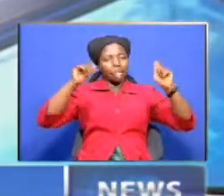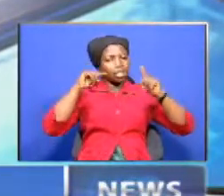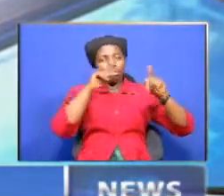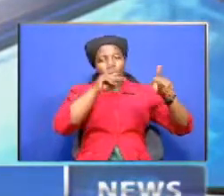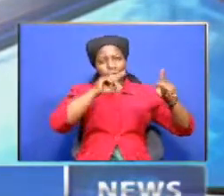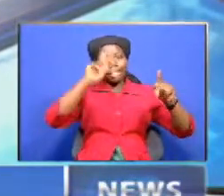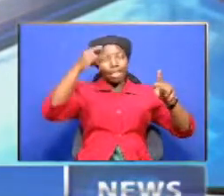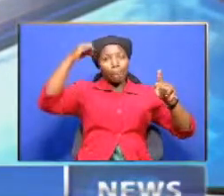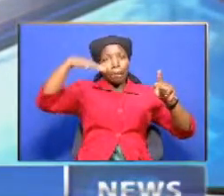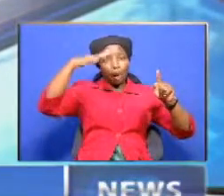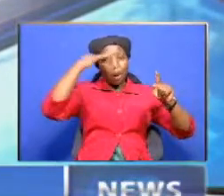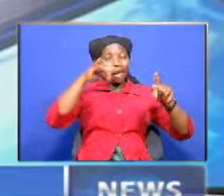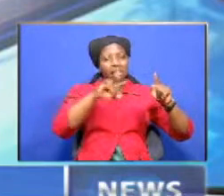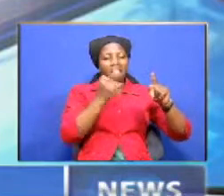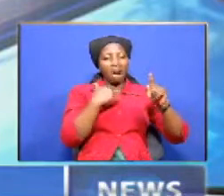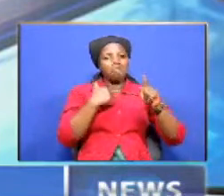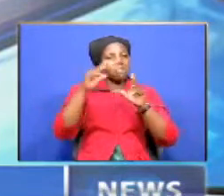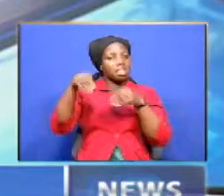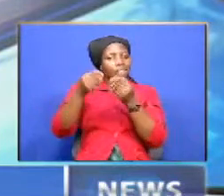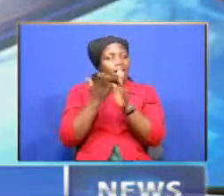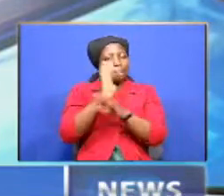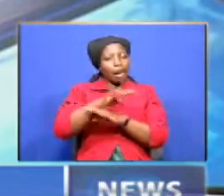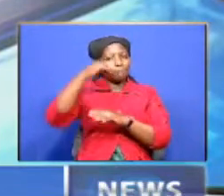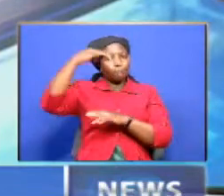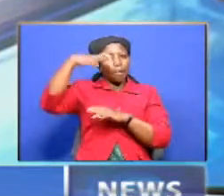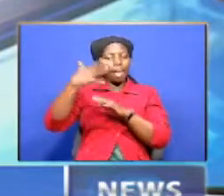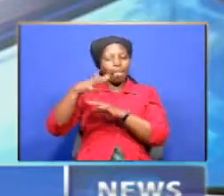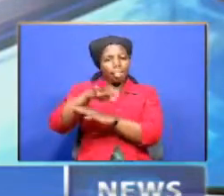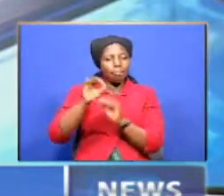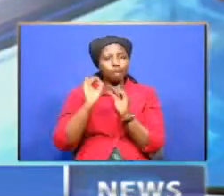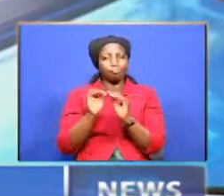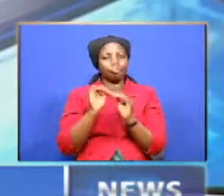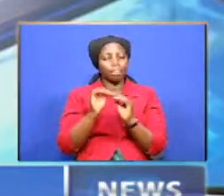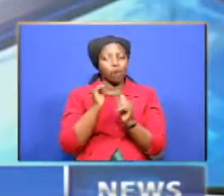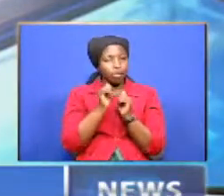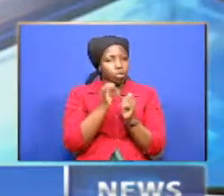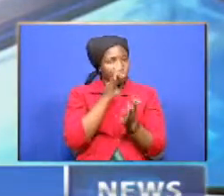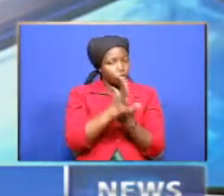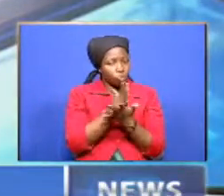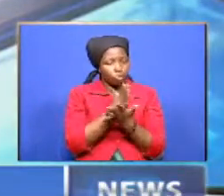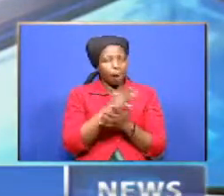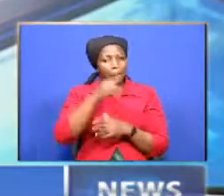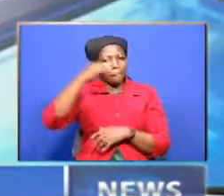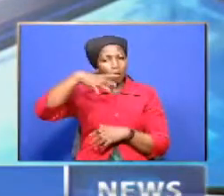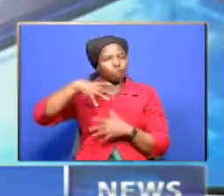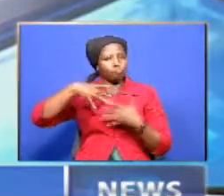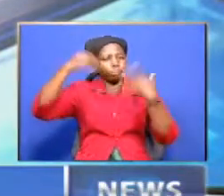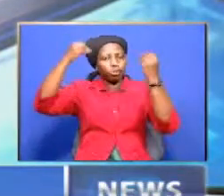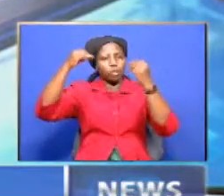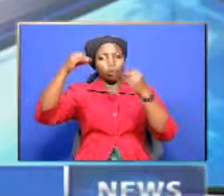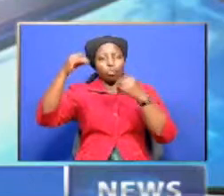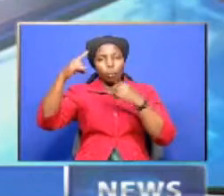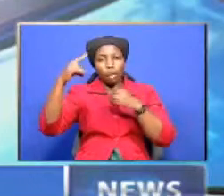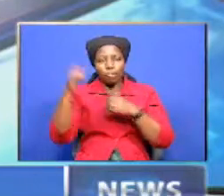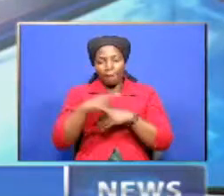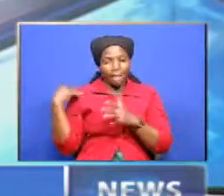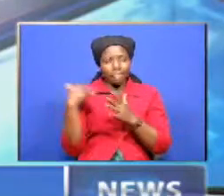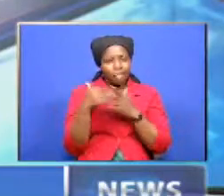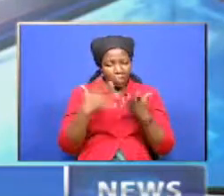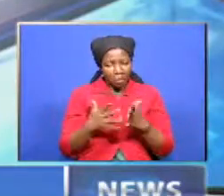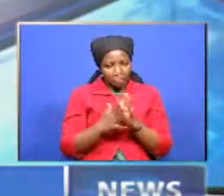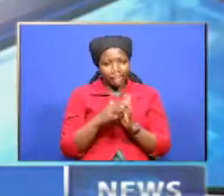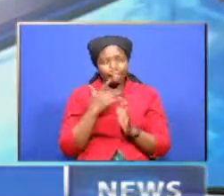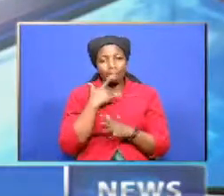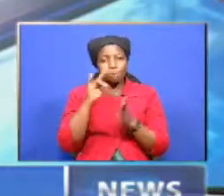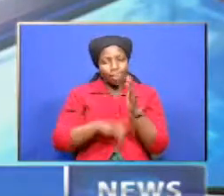power of its reluctance to restore electricity in the area which has been out for a month the residents claim that delays in replacing